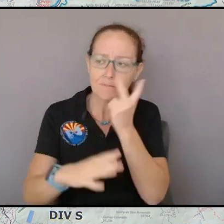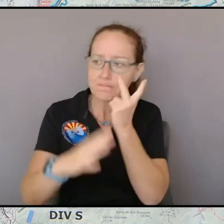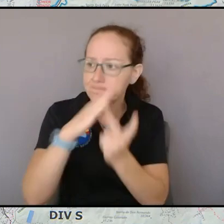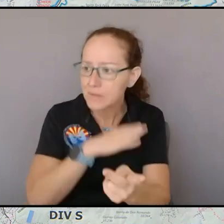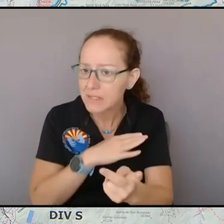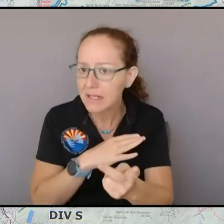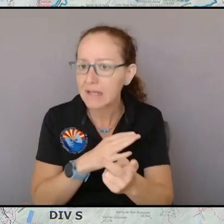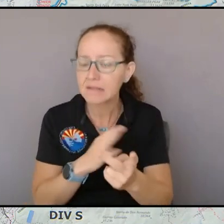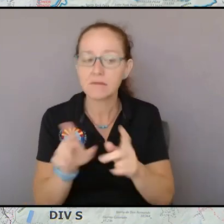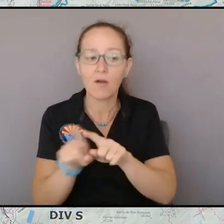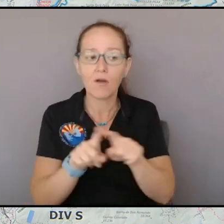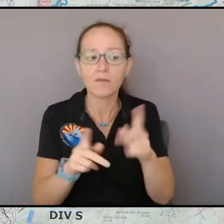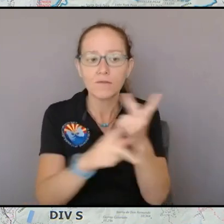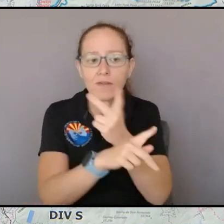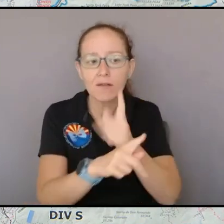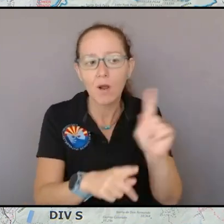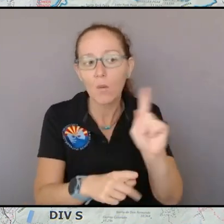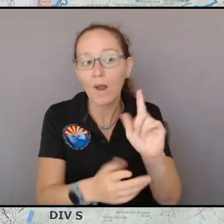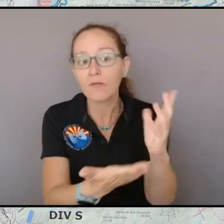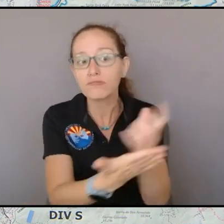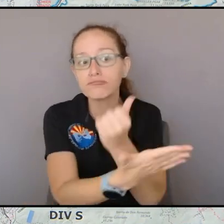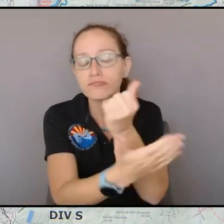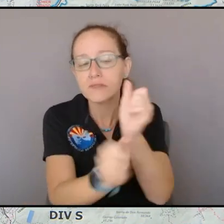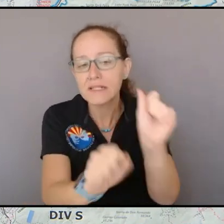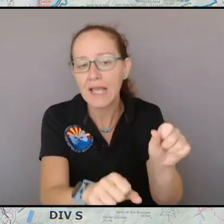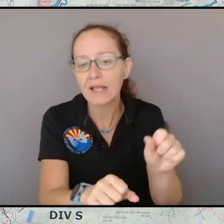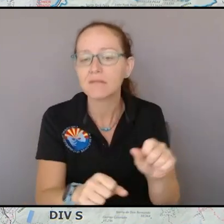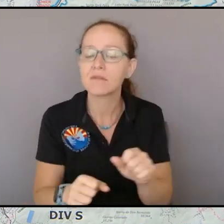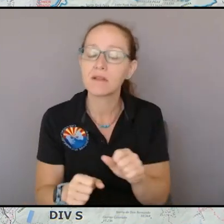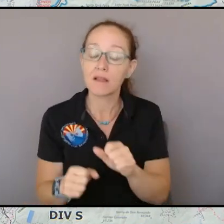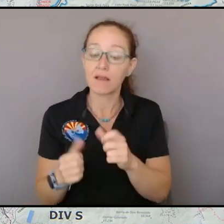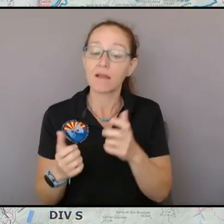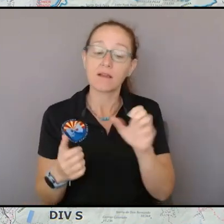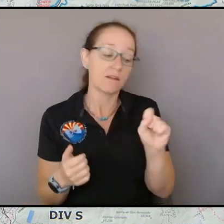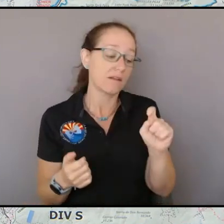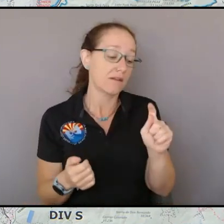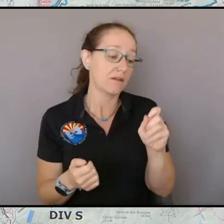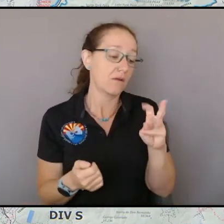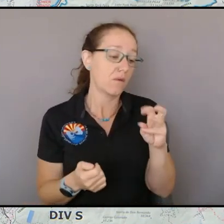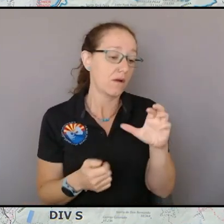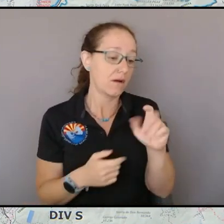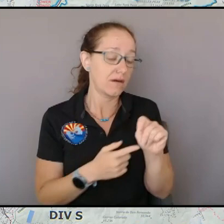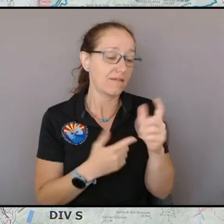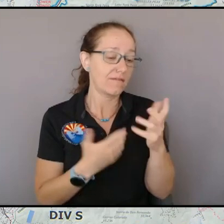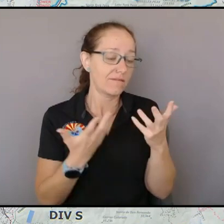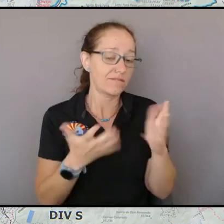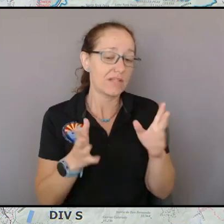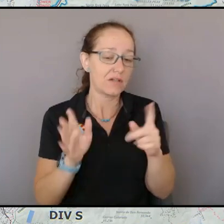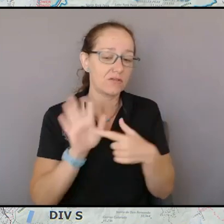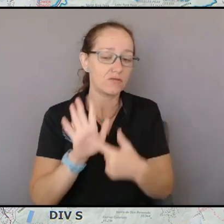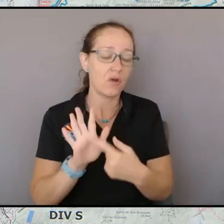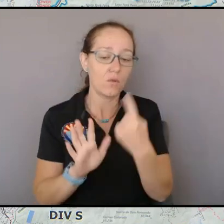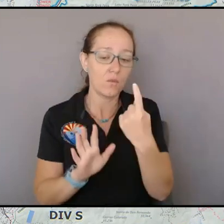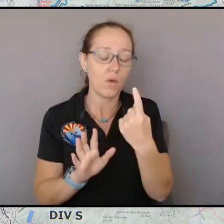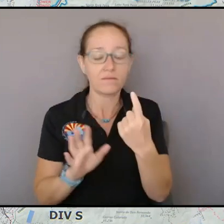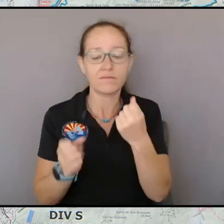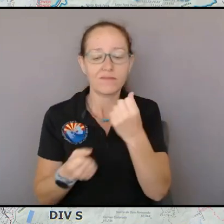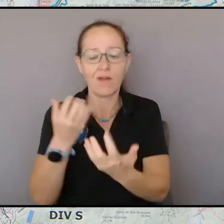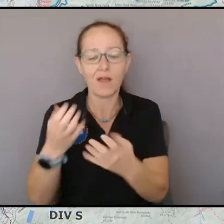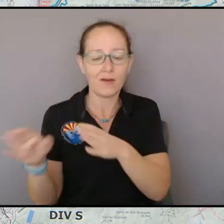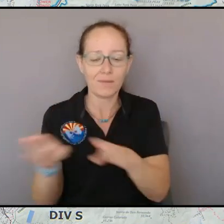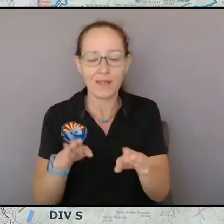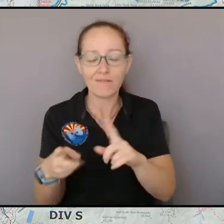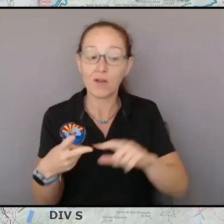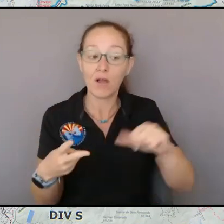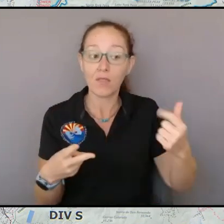models on fire behavior that I'm sure you've seen like Stuart will show other models are like one we have is called wind ninja coolest model name out there I think